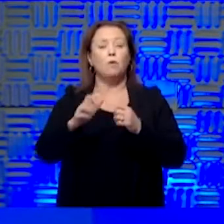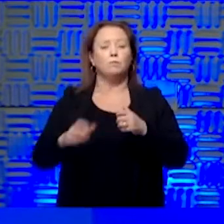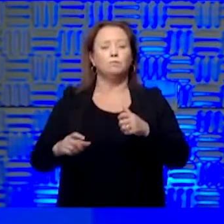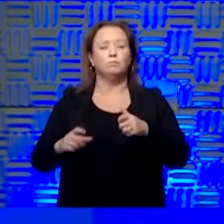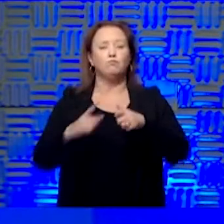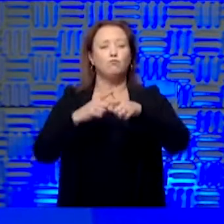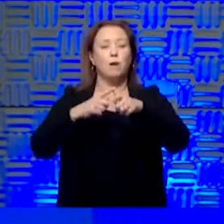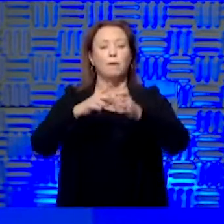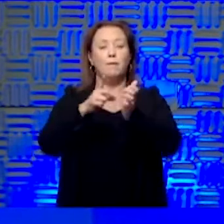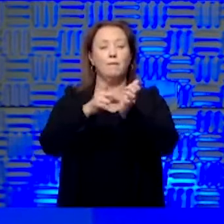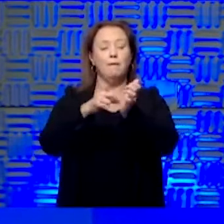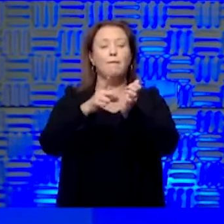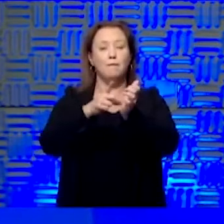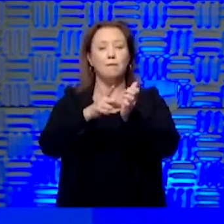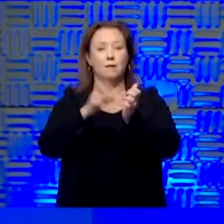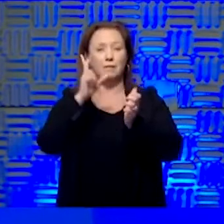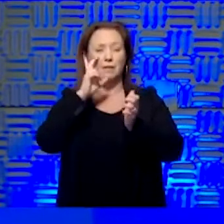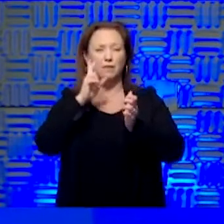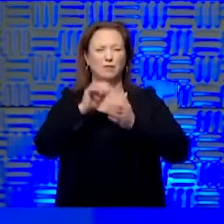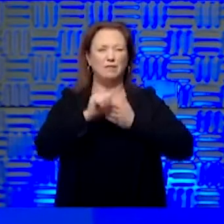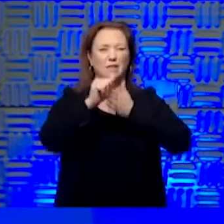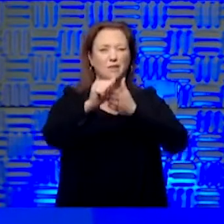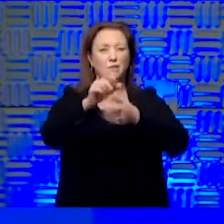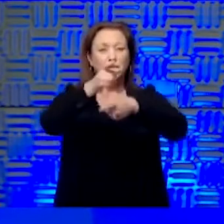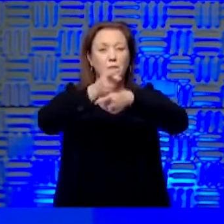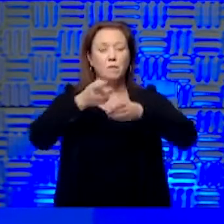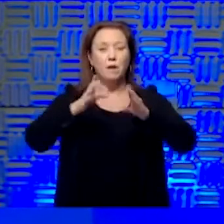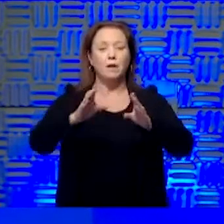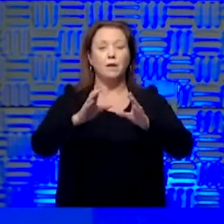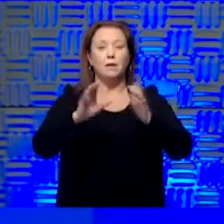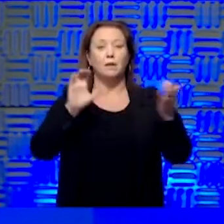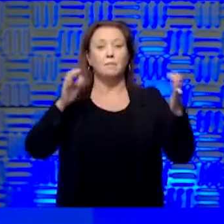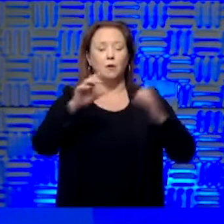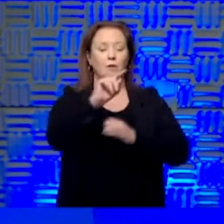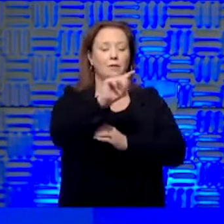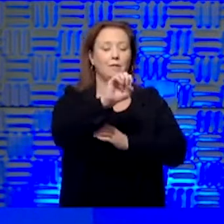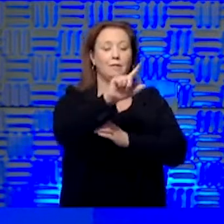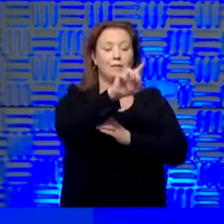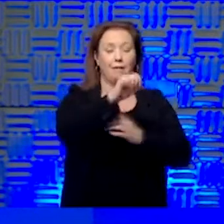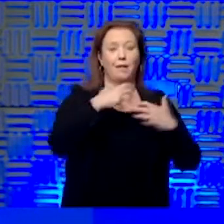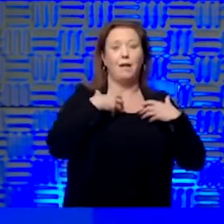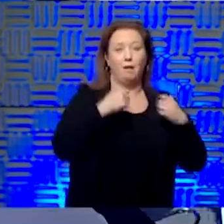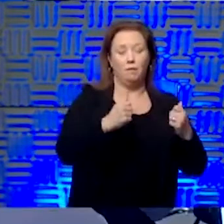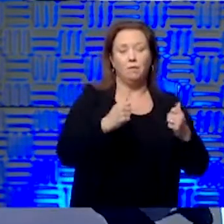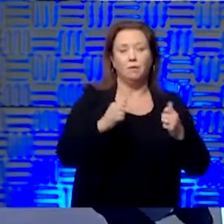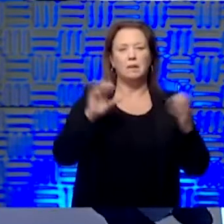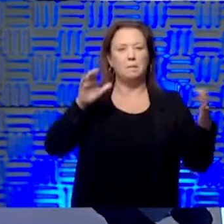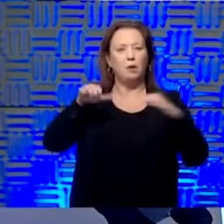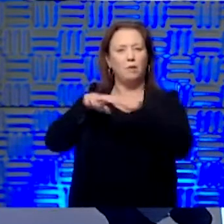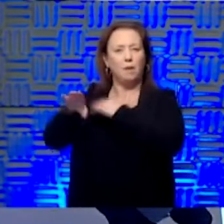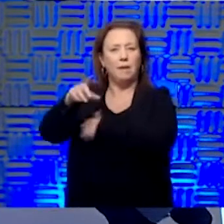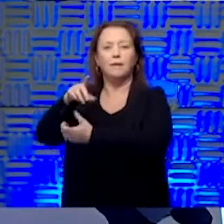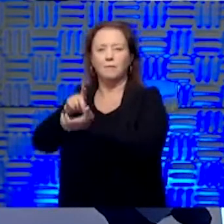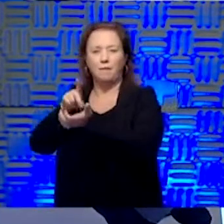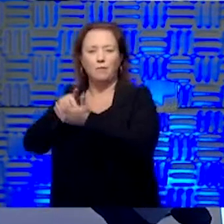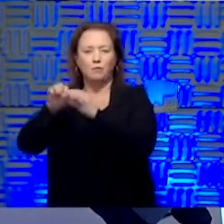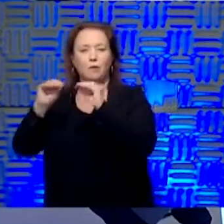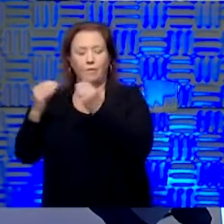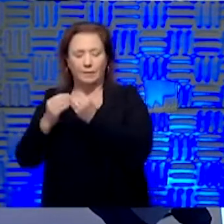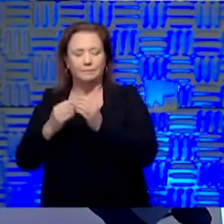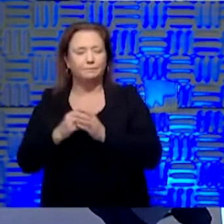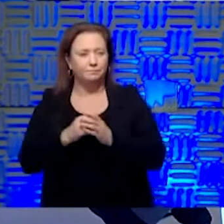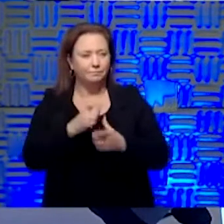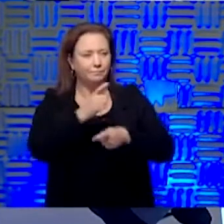doctor and they should be able to steer you in the right direction versus telehealth versus coming in. I think right now in the response that we're in, think